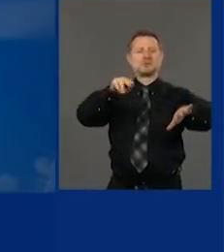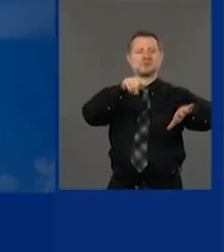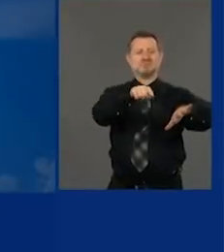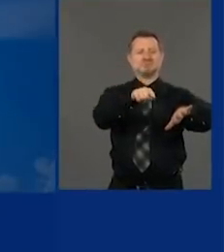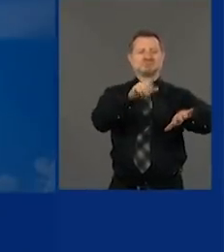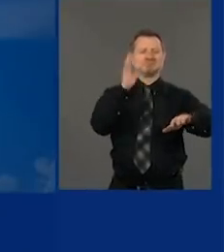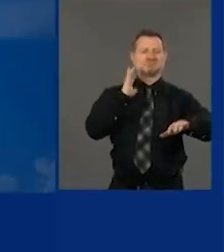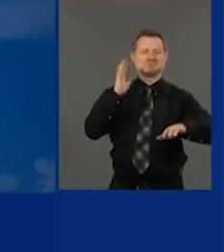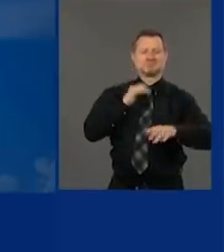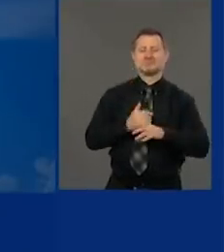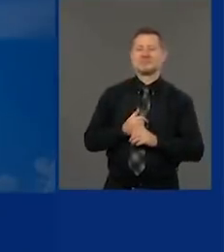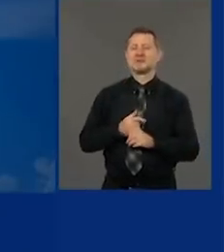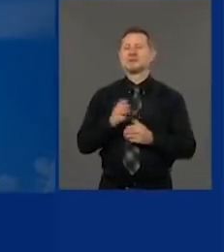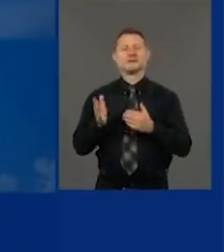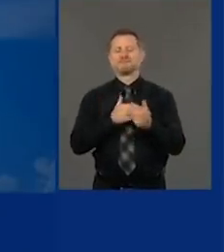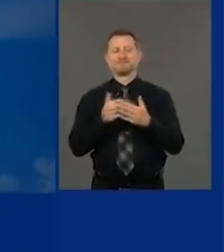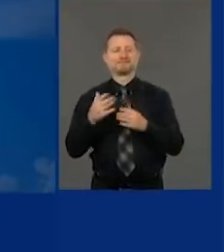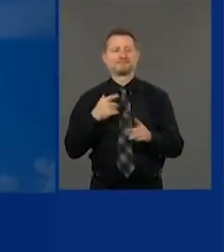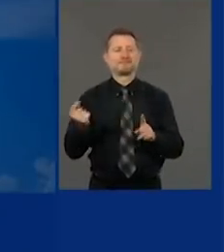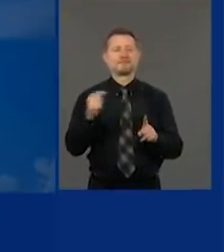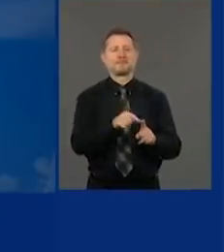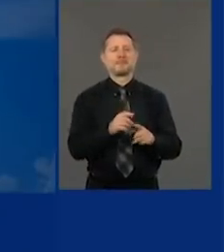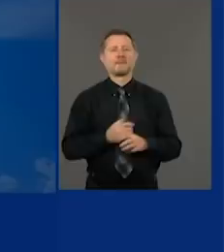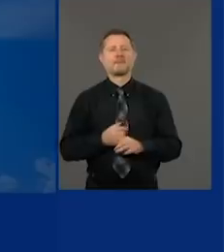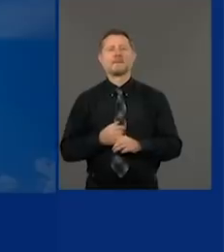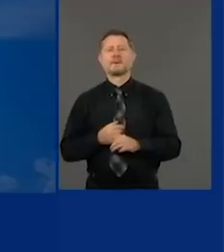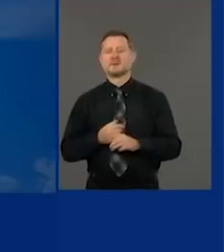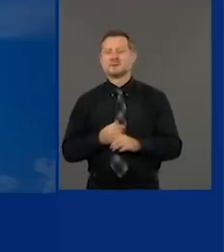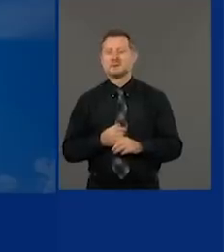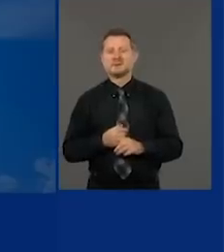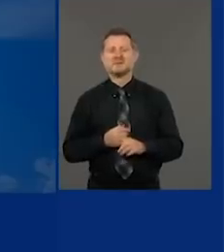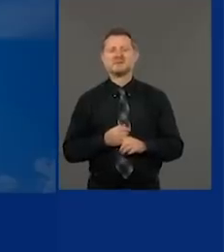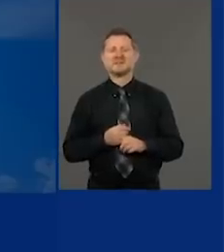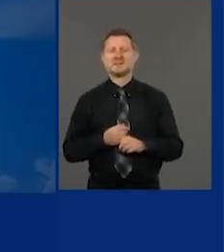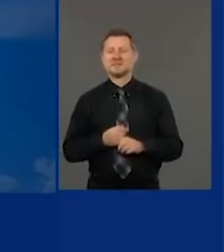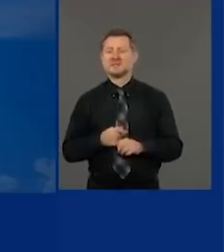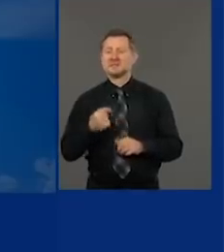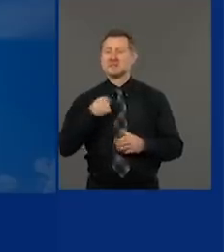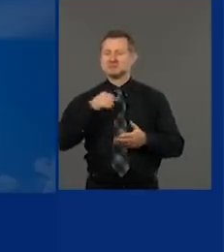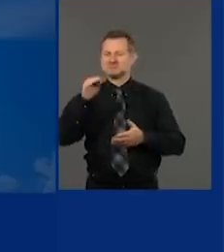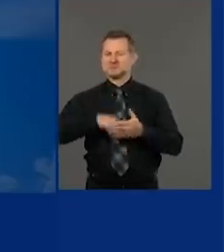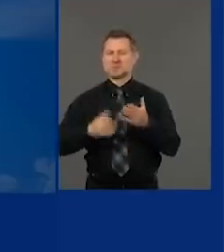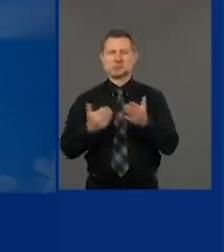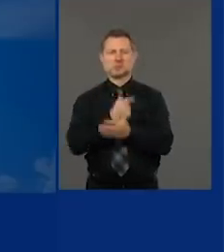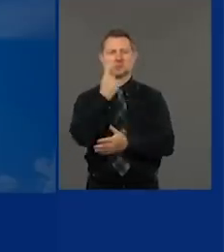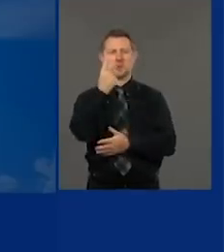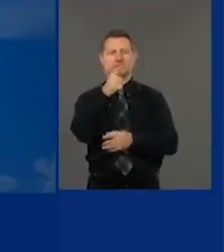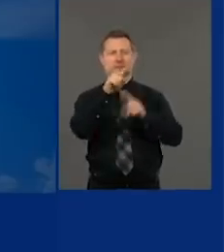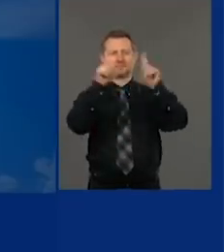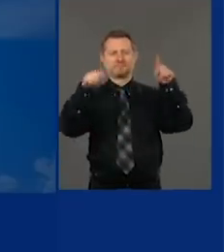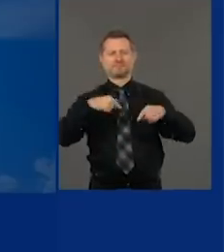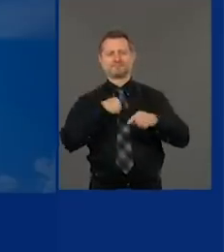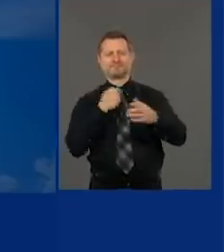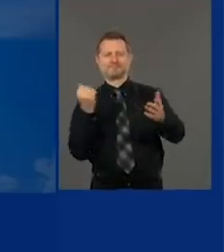Well, in any event. So I did a new one for